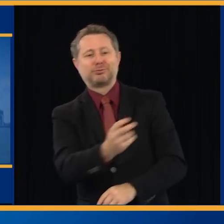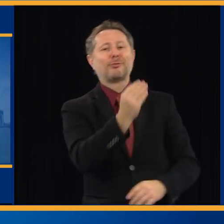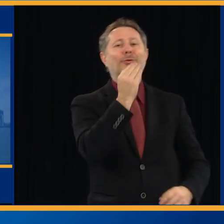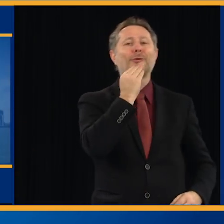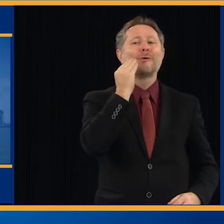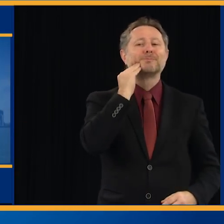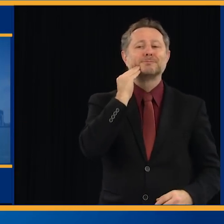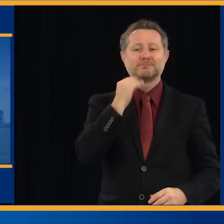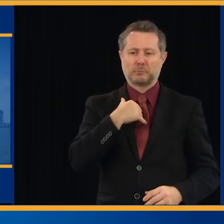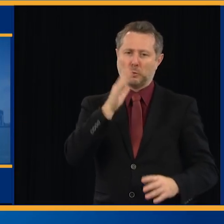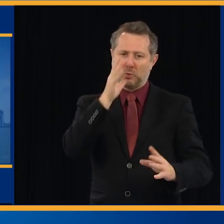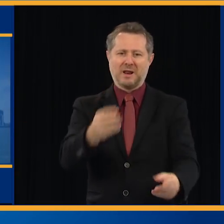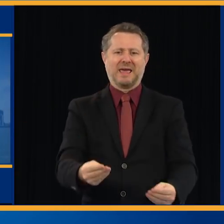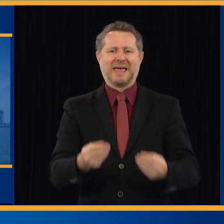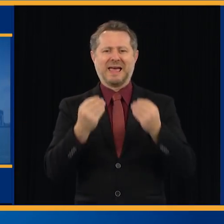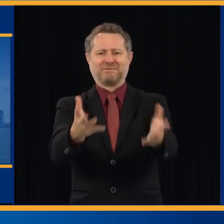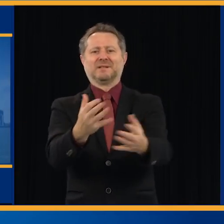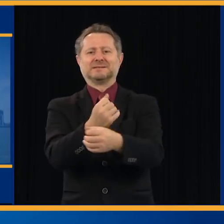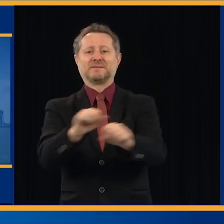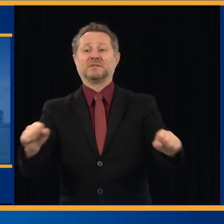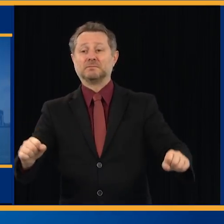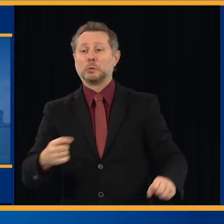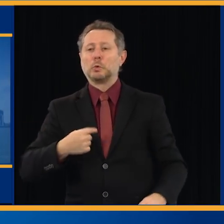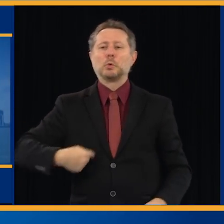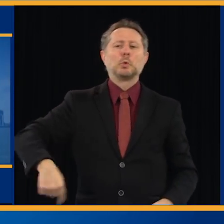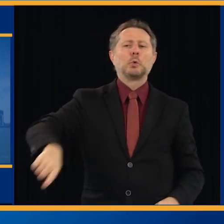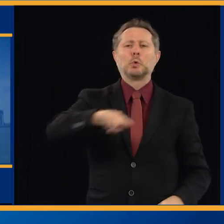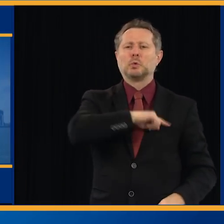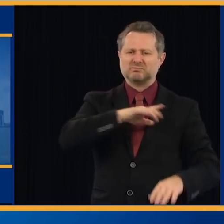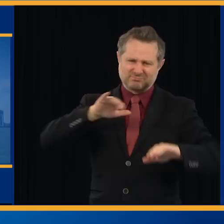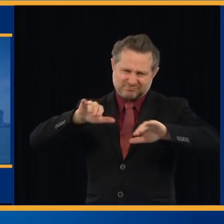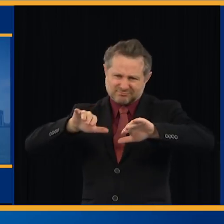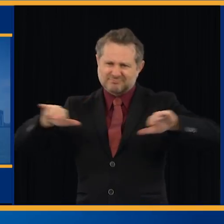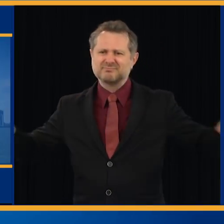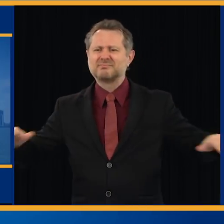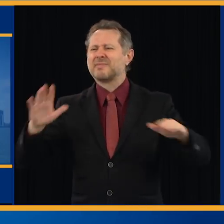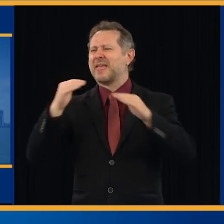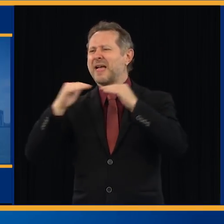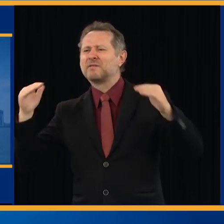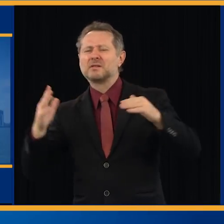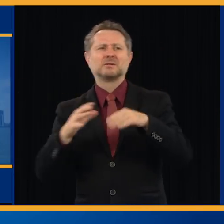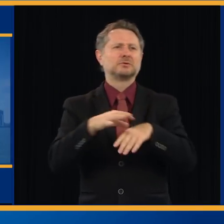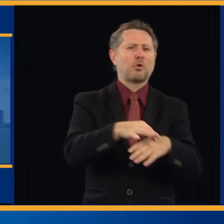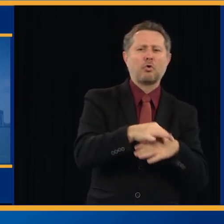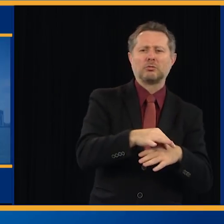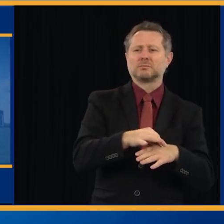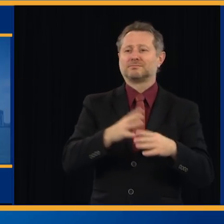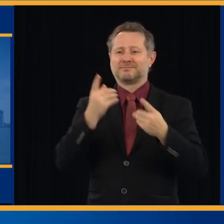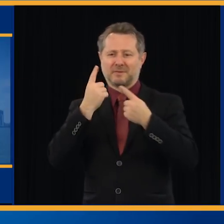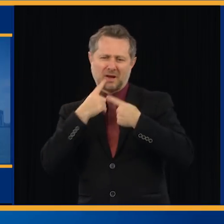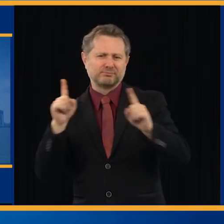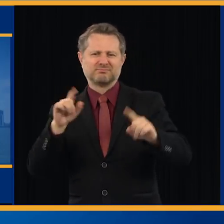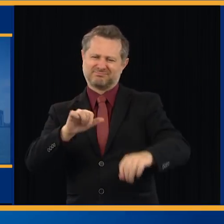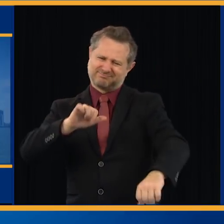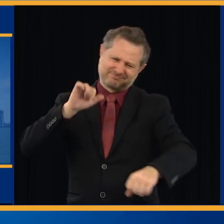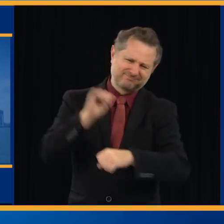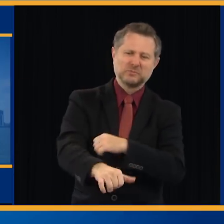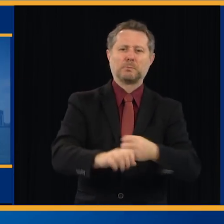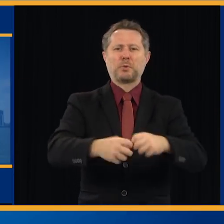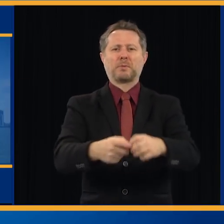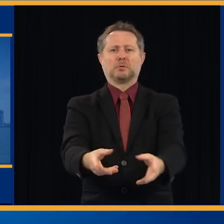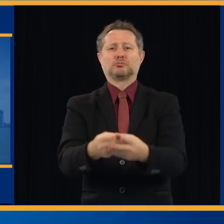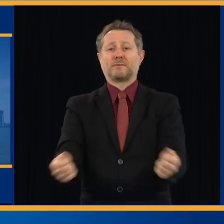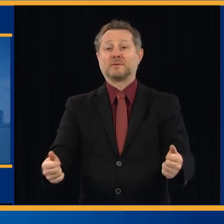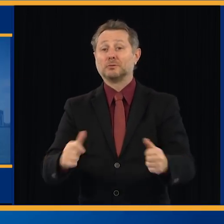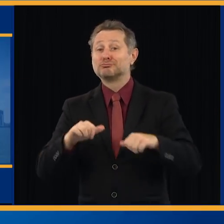And we're going to move heaven and earth to make sure that happens. So, in a challenge, what do we do? We come together